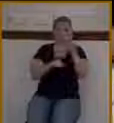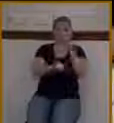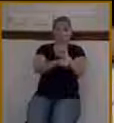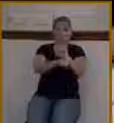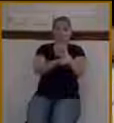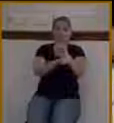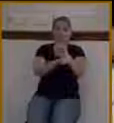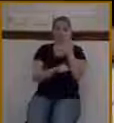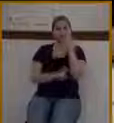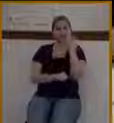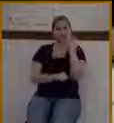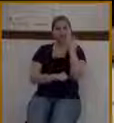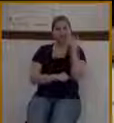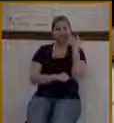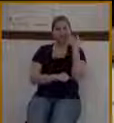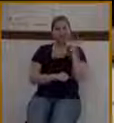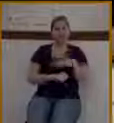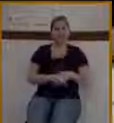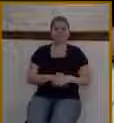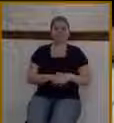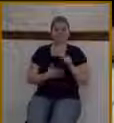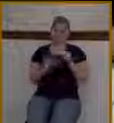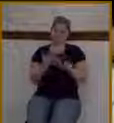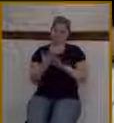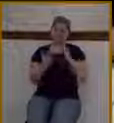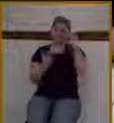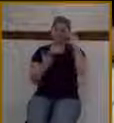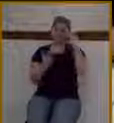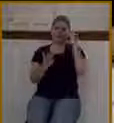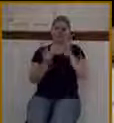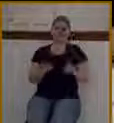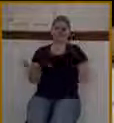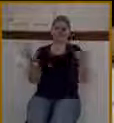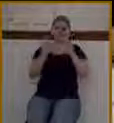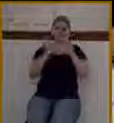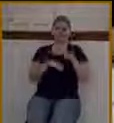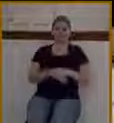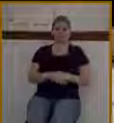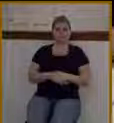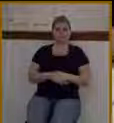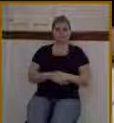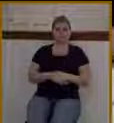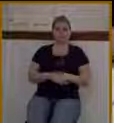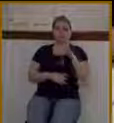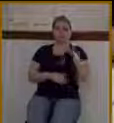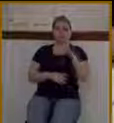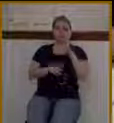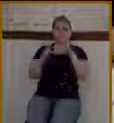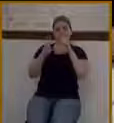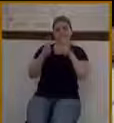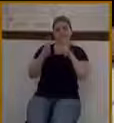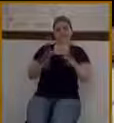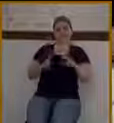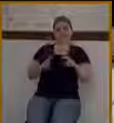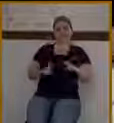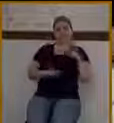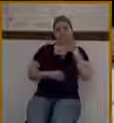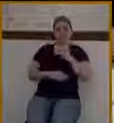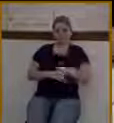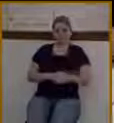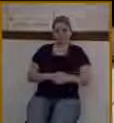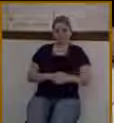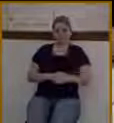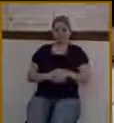Why? Why is this detail so important? We're going to look at that as we examine this narrative. But let me just say this.